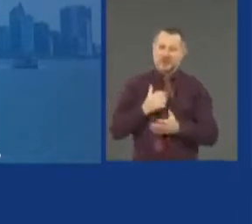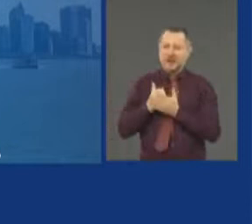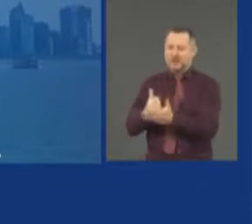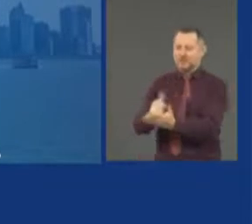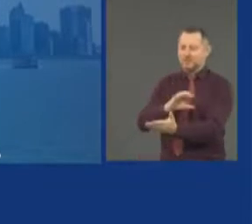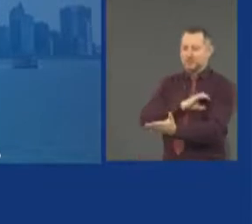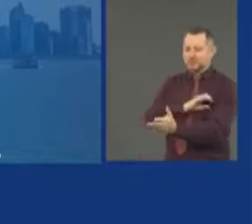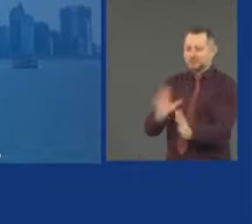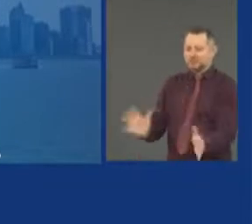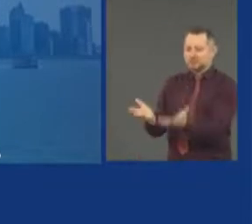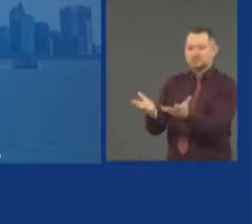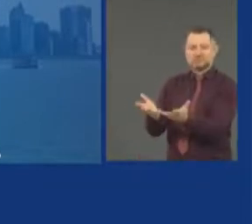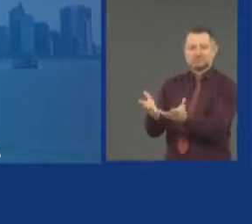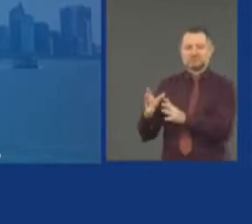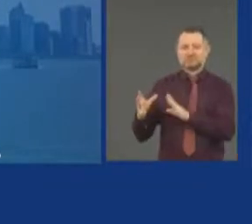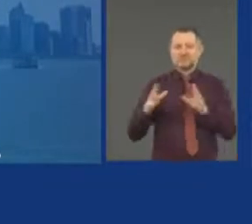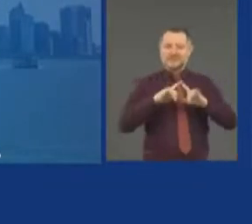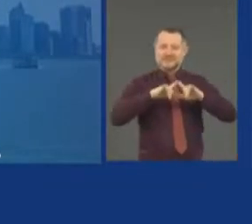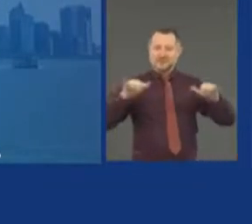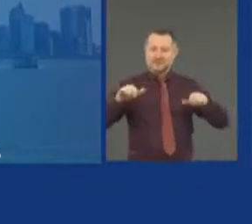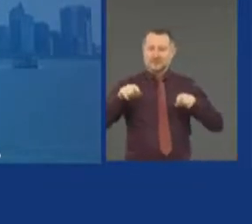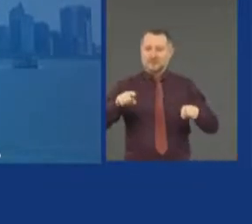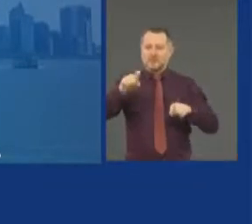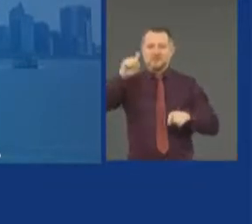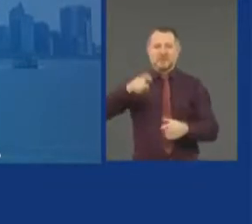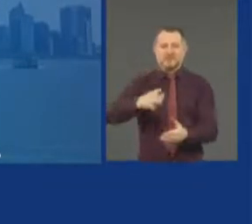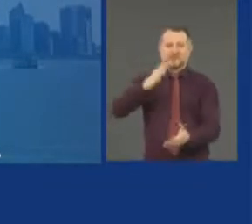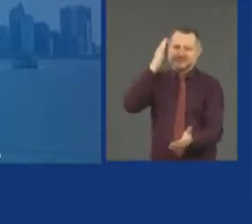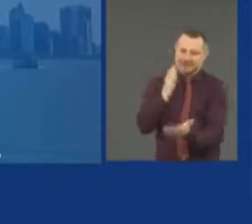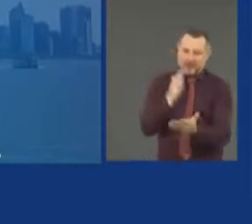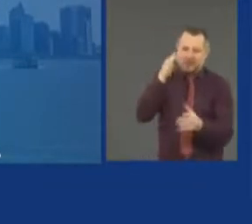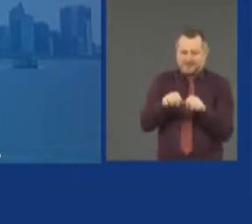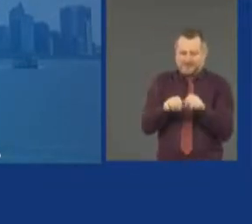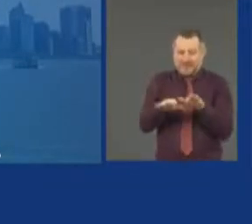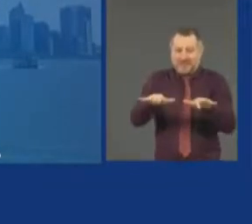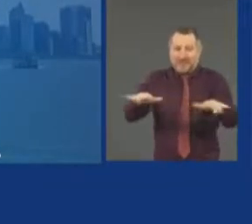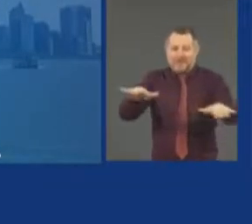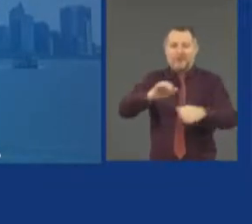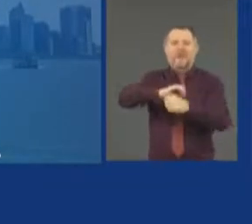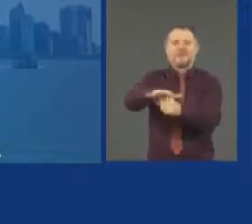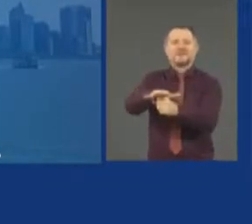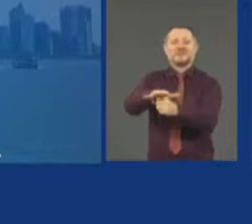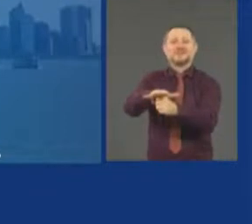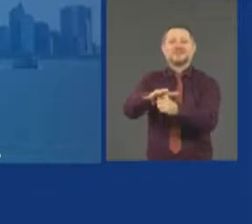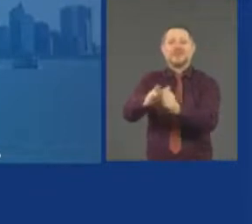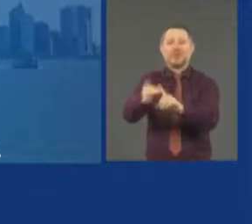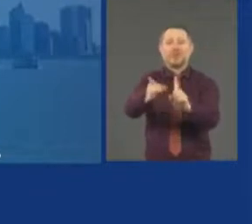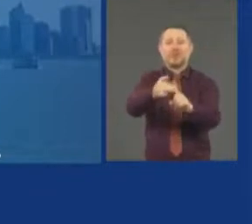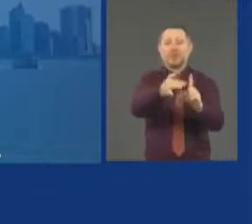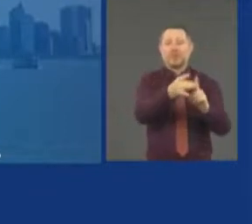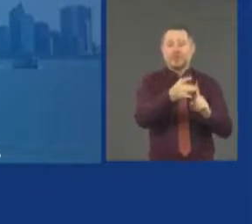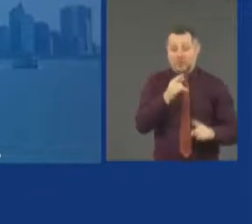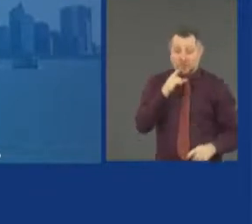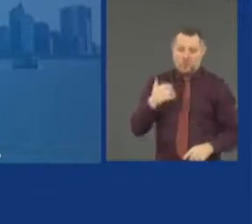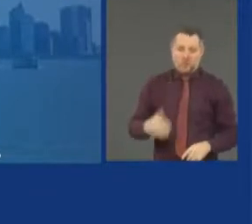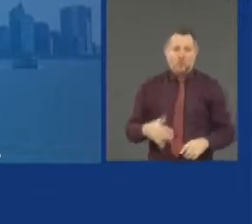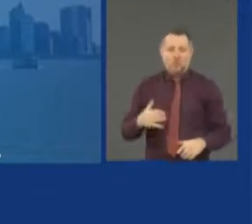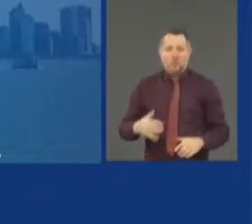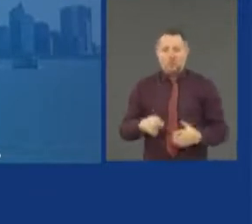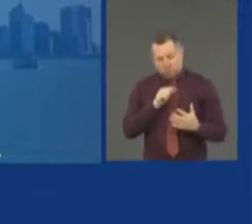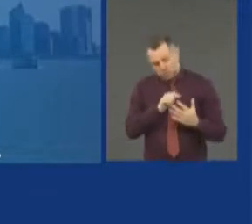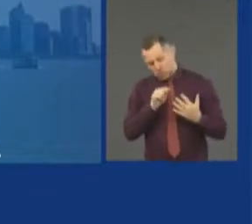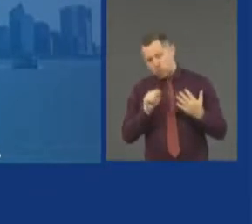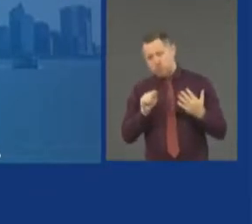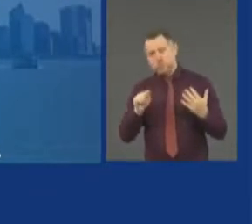we still have to stop the spread of COVID-19. Wow. All those things at the same